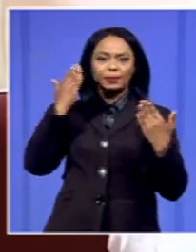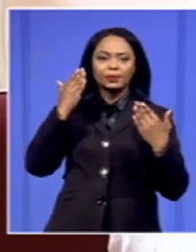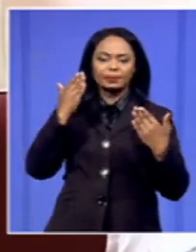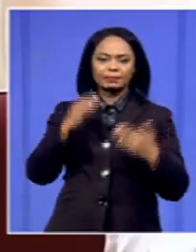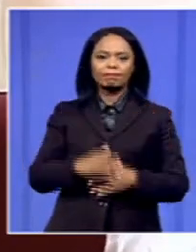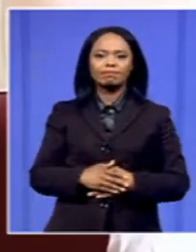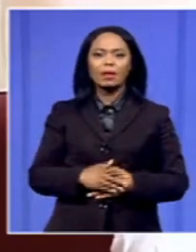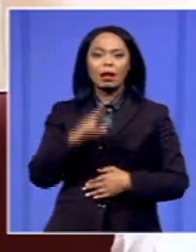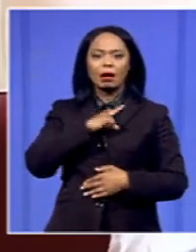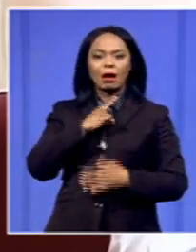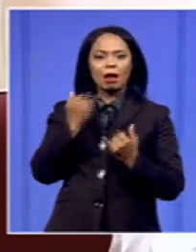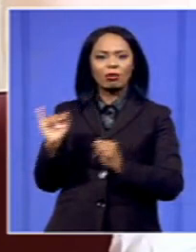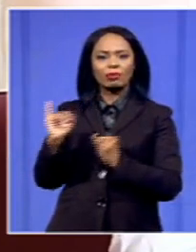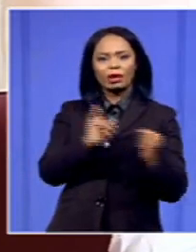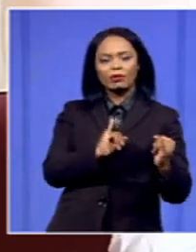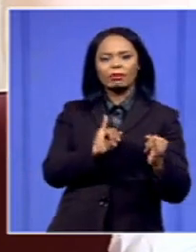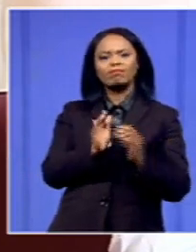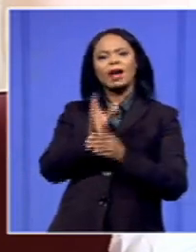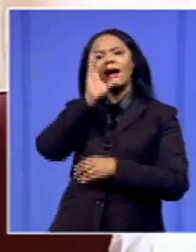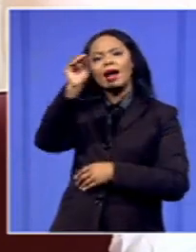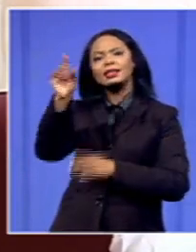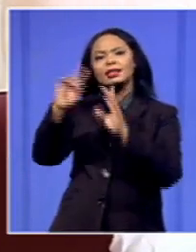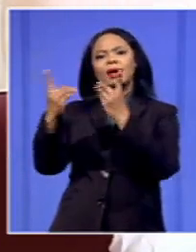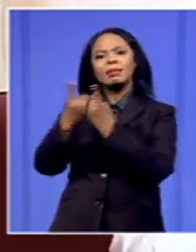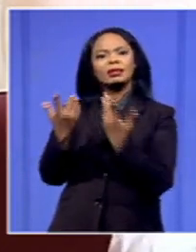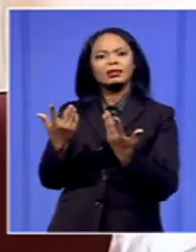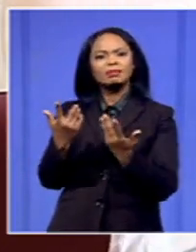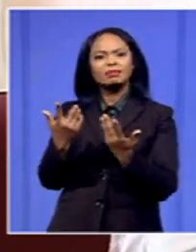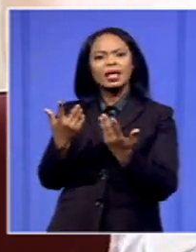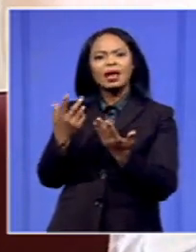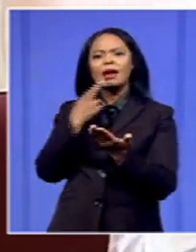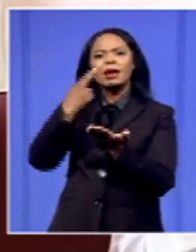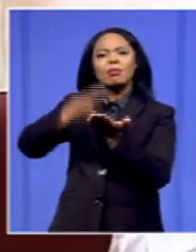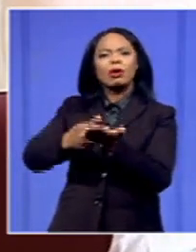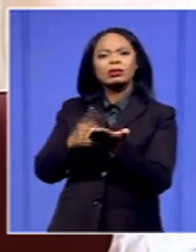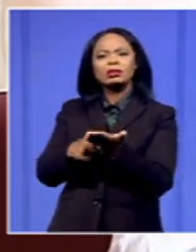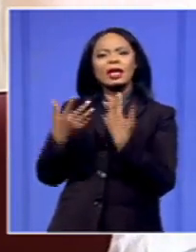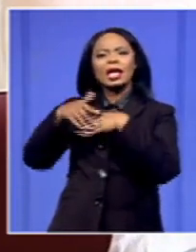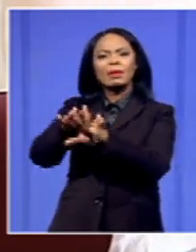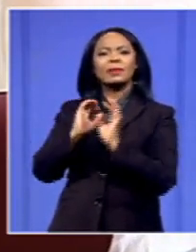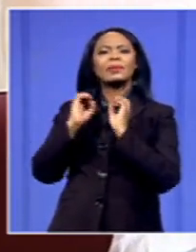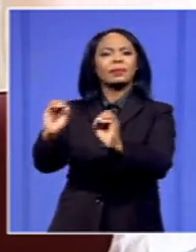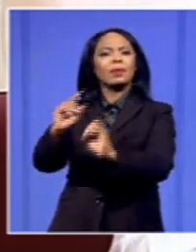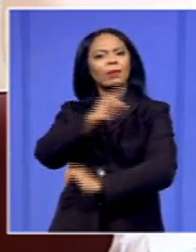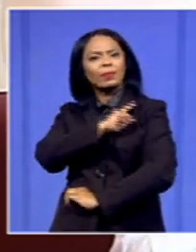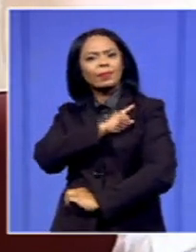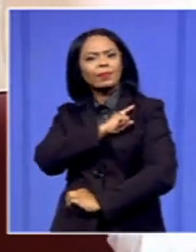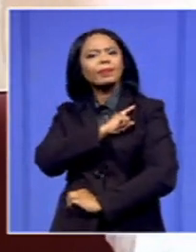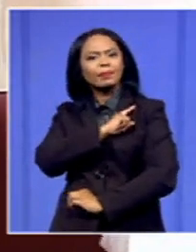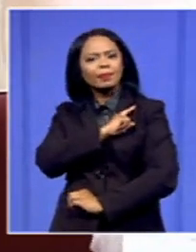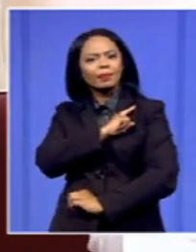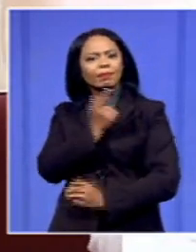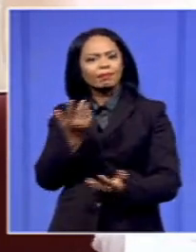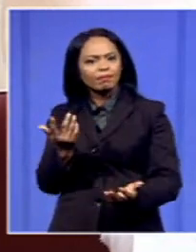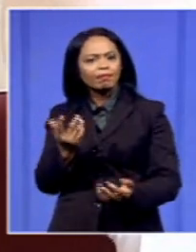to ask the department why it did not implement this report, which they were participants